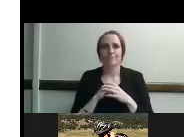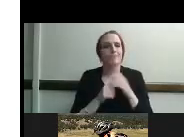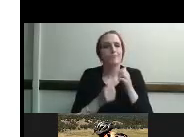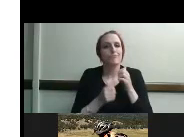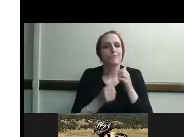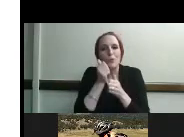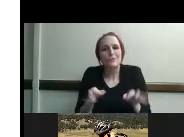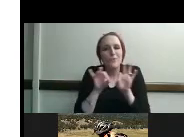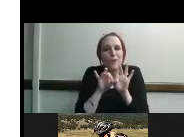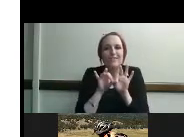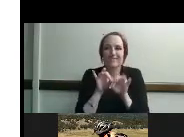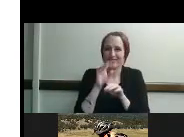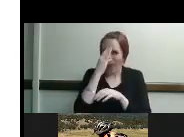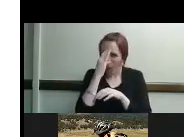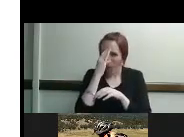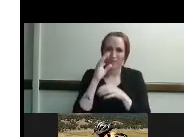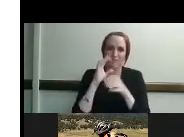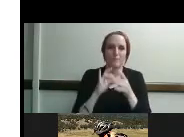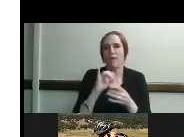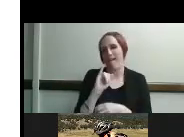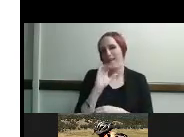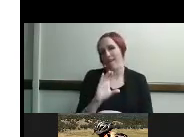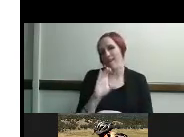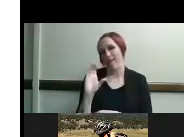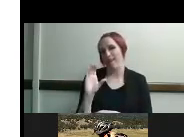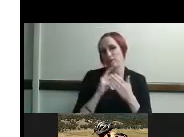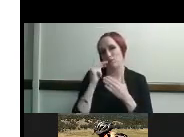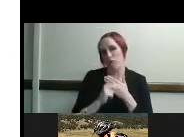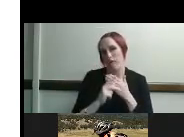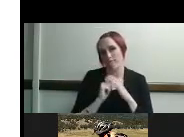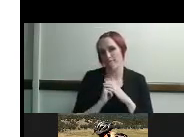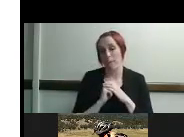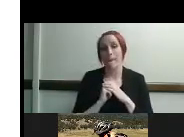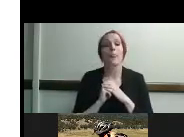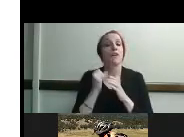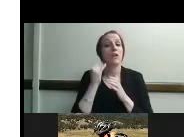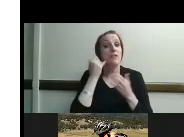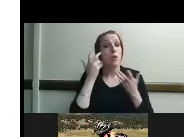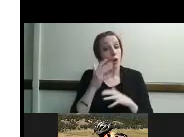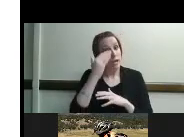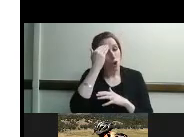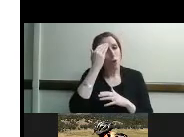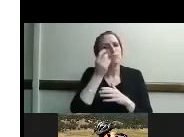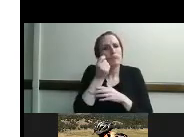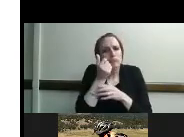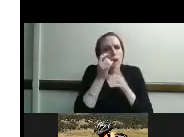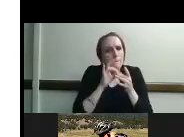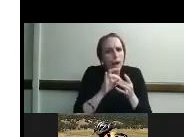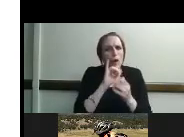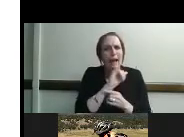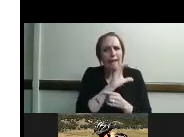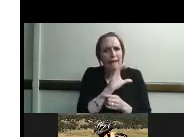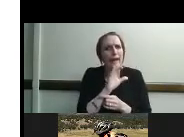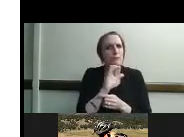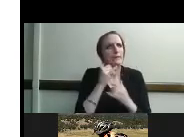and hopefully the if you already know a little bit about I can connect this will answer some of those questions we